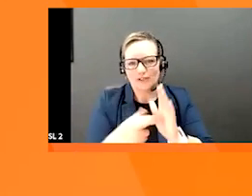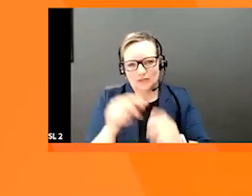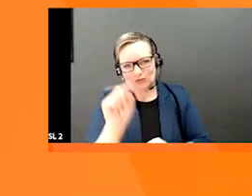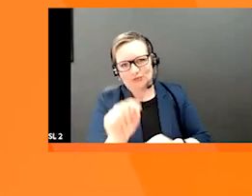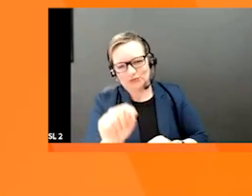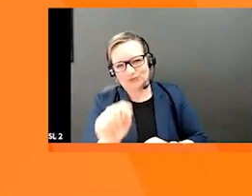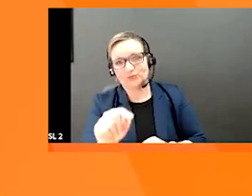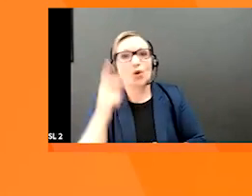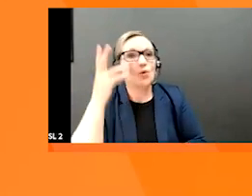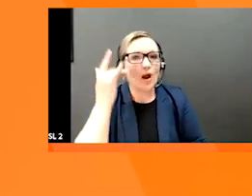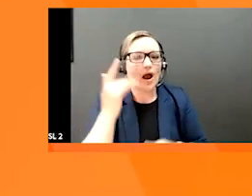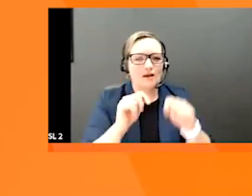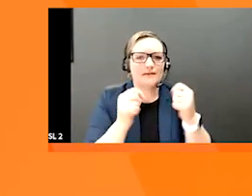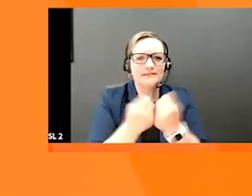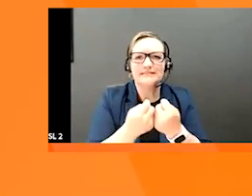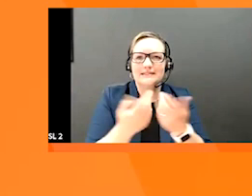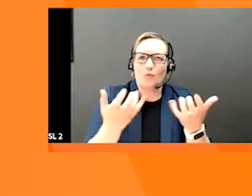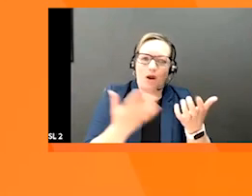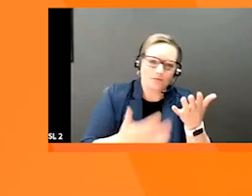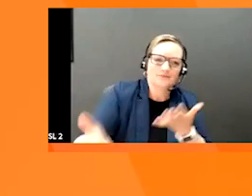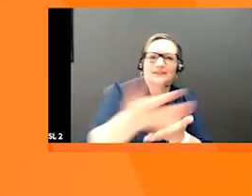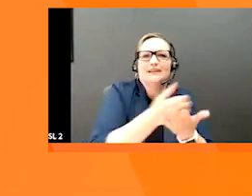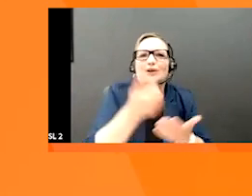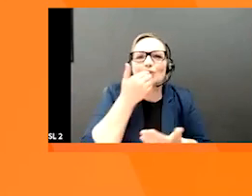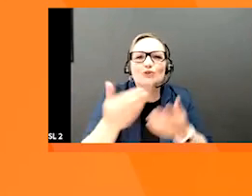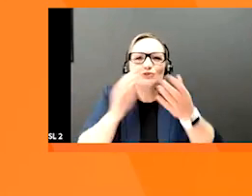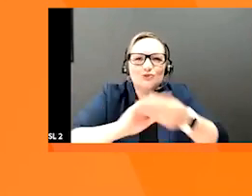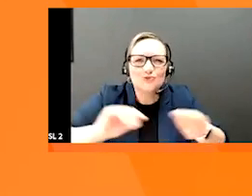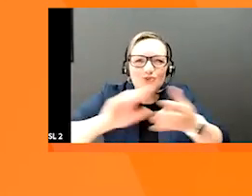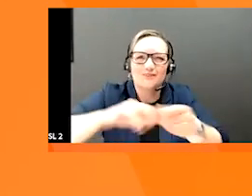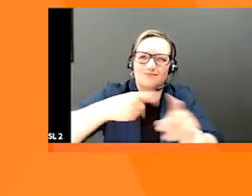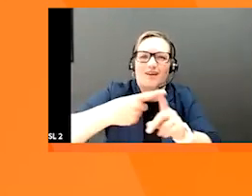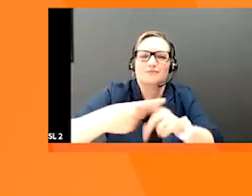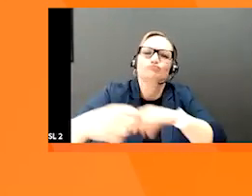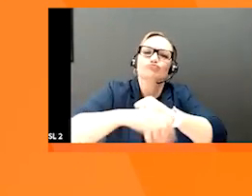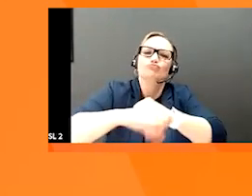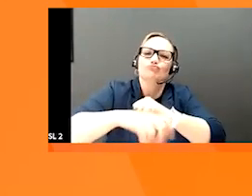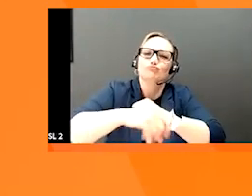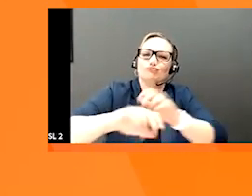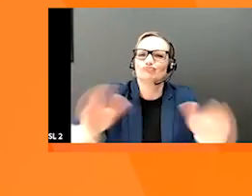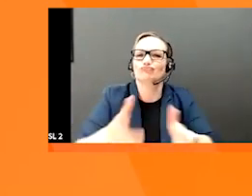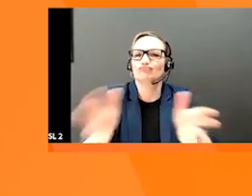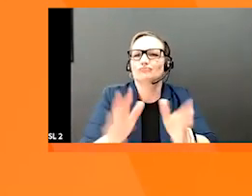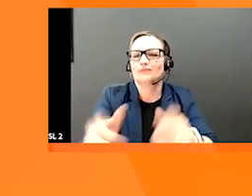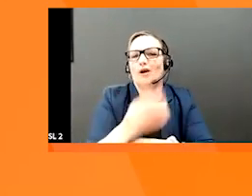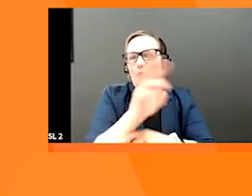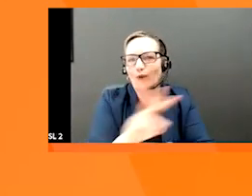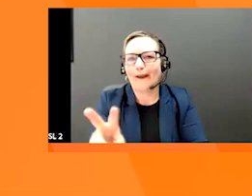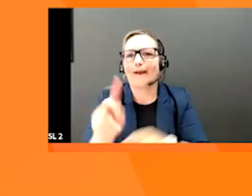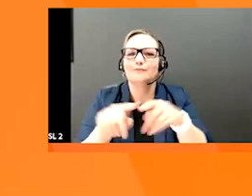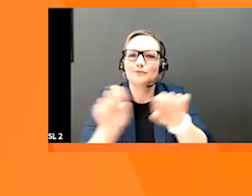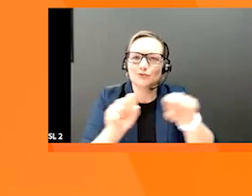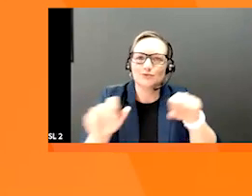because our team is always looking for great stories that we can profile on our website and through our social channels.